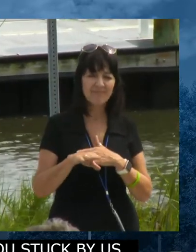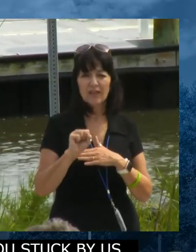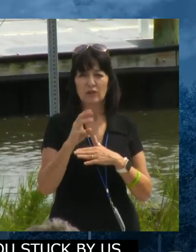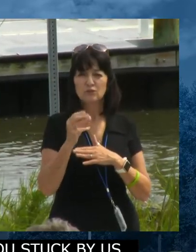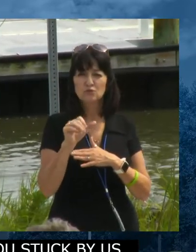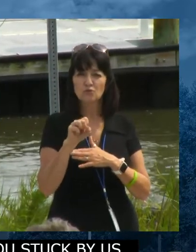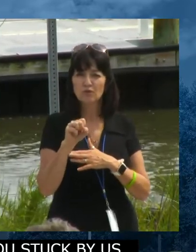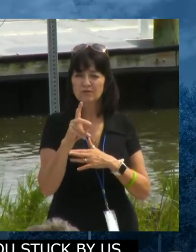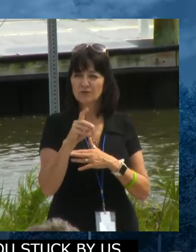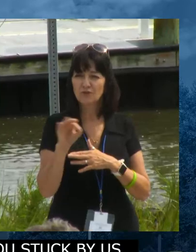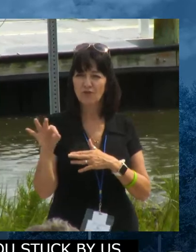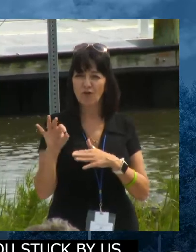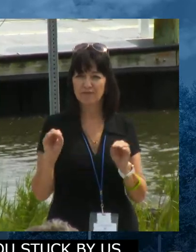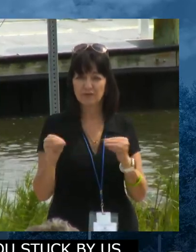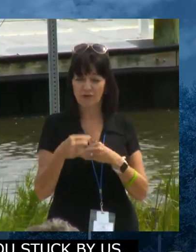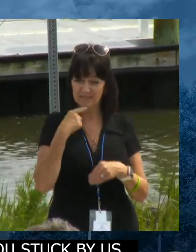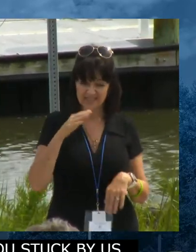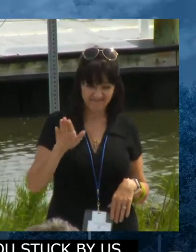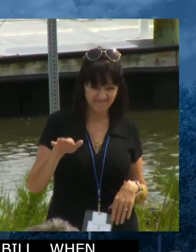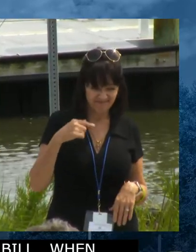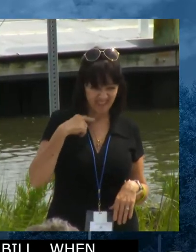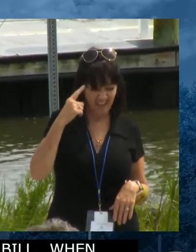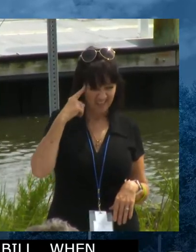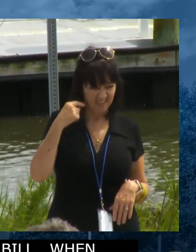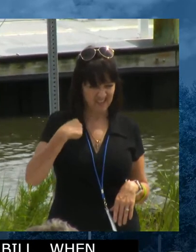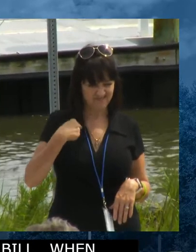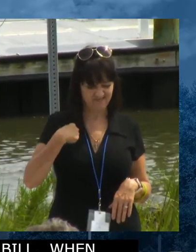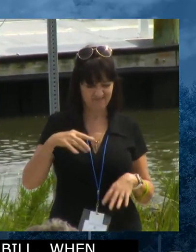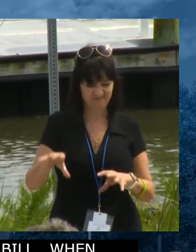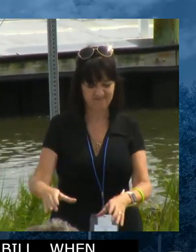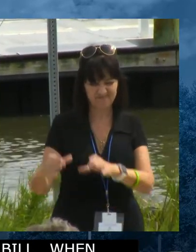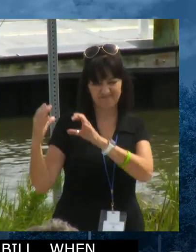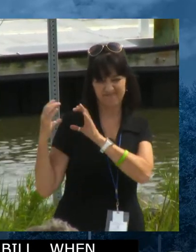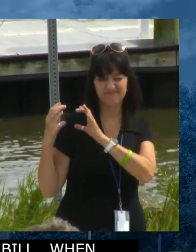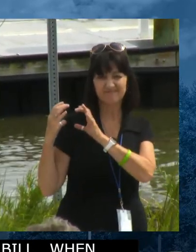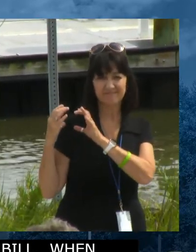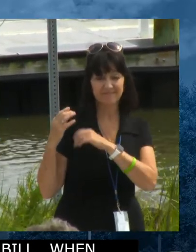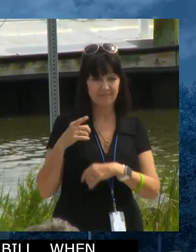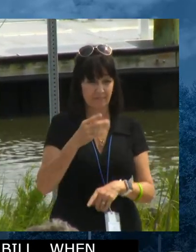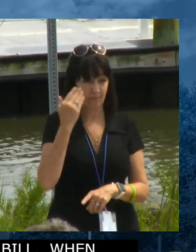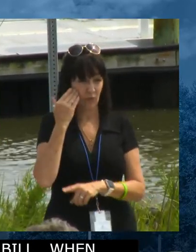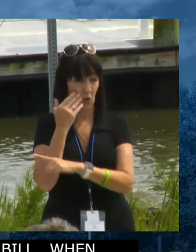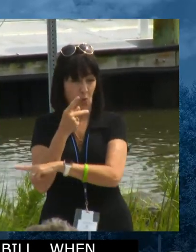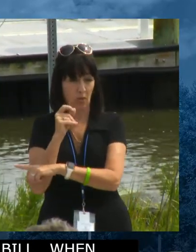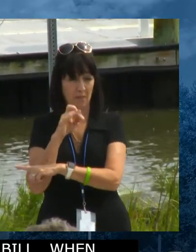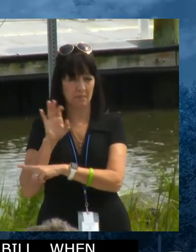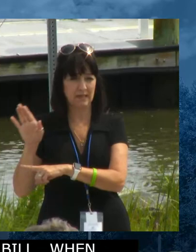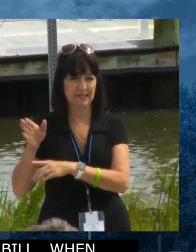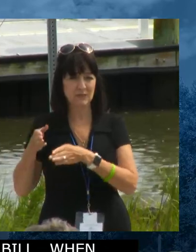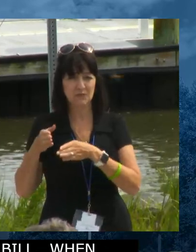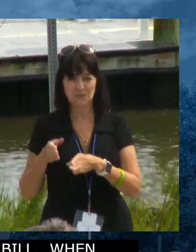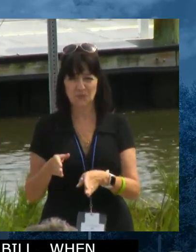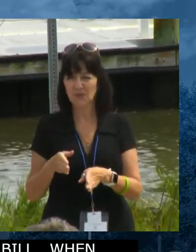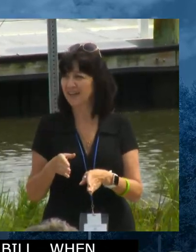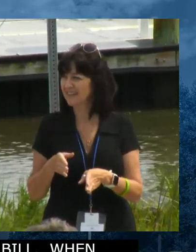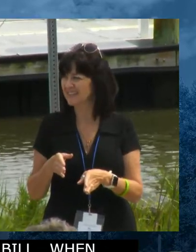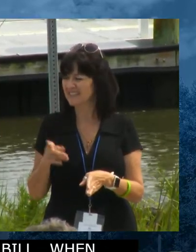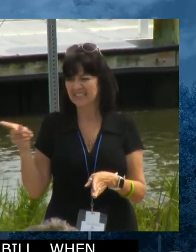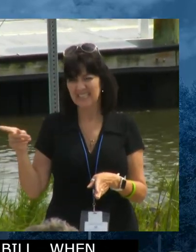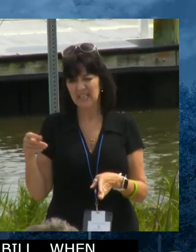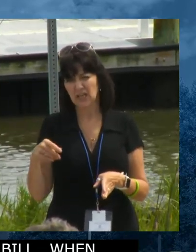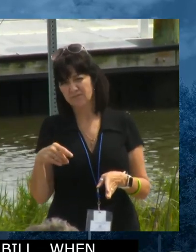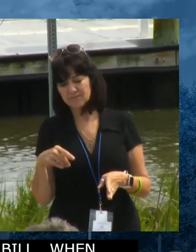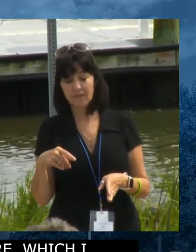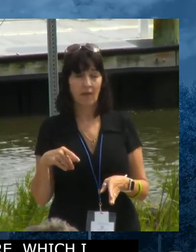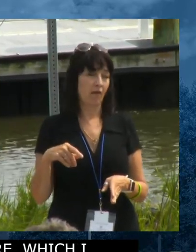I think I'm going to take this bill. And if you know Pete, he goes, he has this. And he's like,